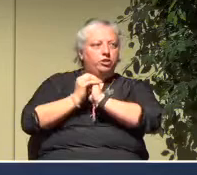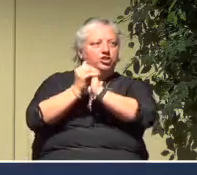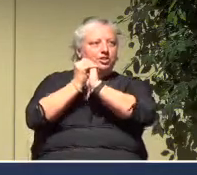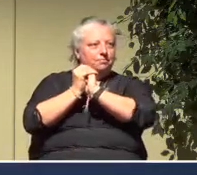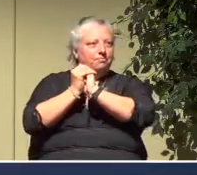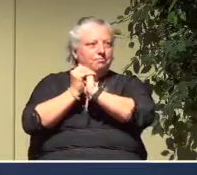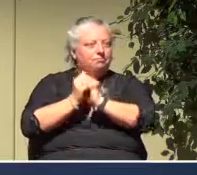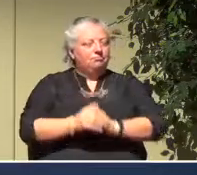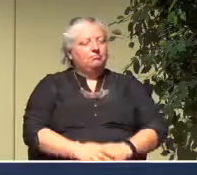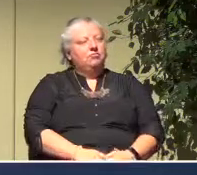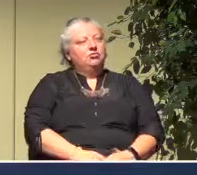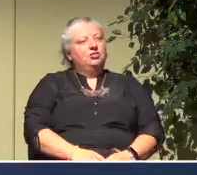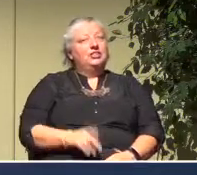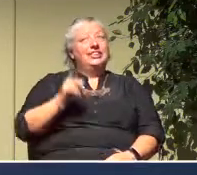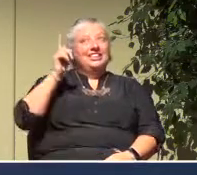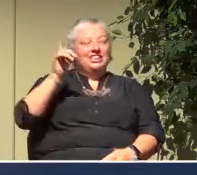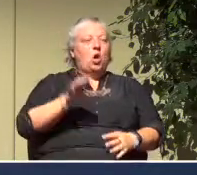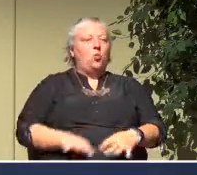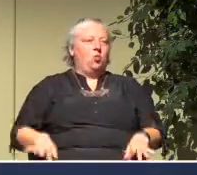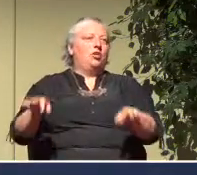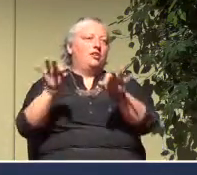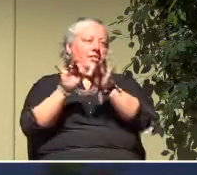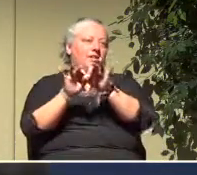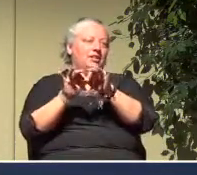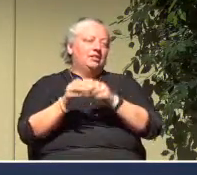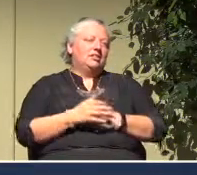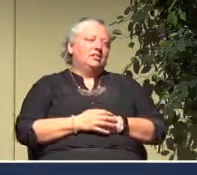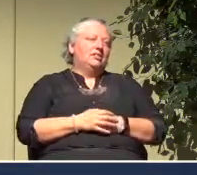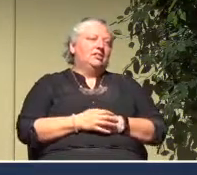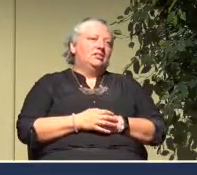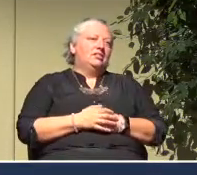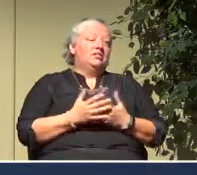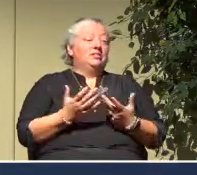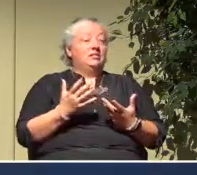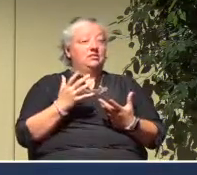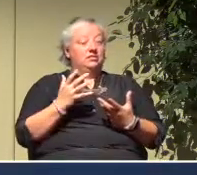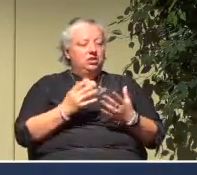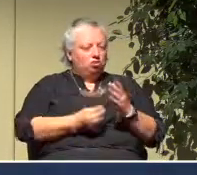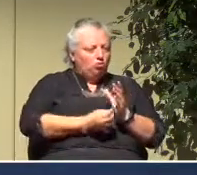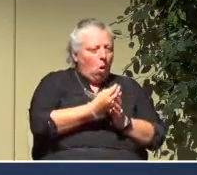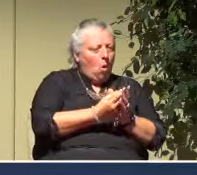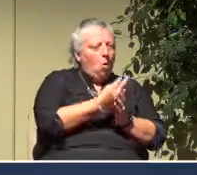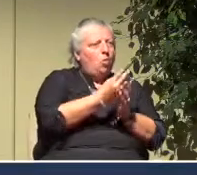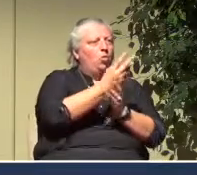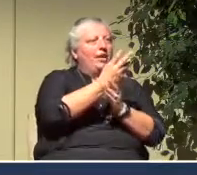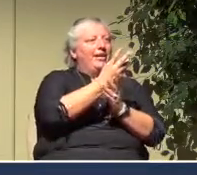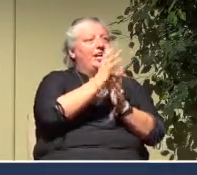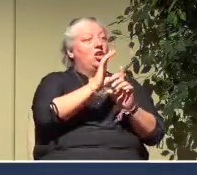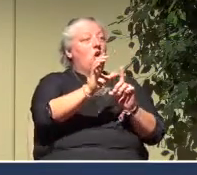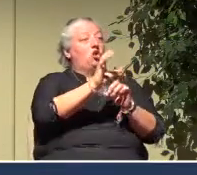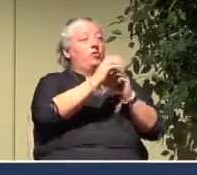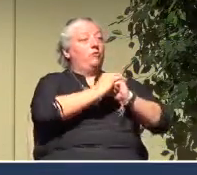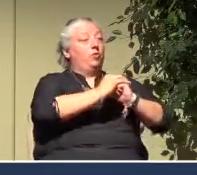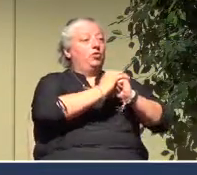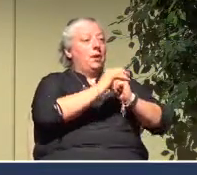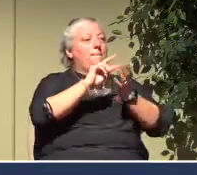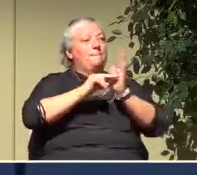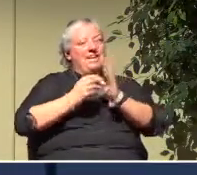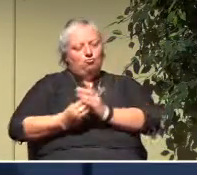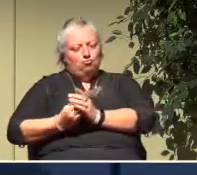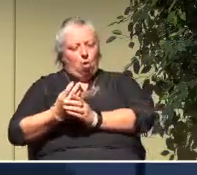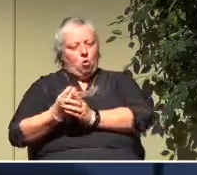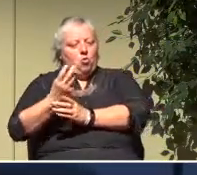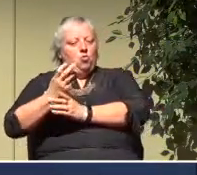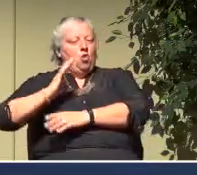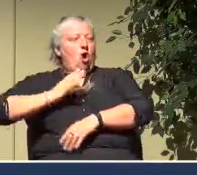Him. Because He's worthy of it. And that's why part of cultivating a culture of worship is to cultivate our own hearts